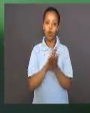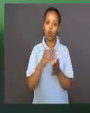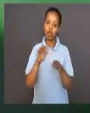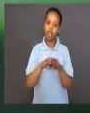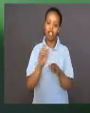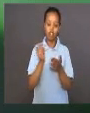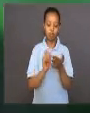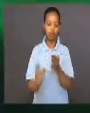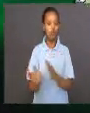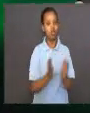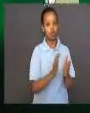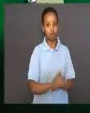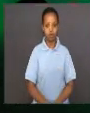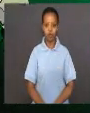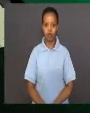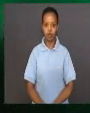paper.